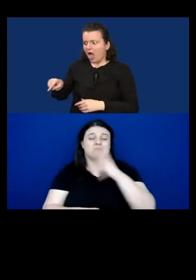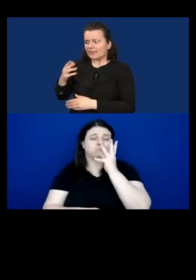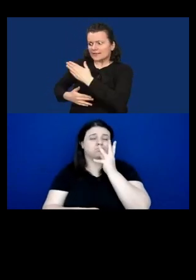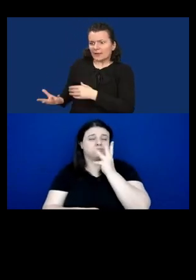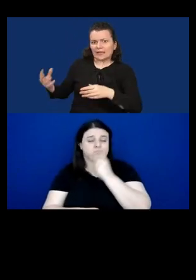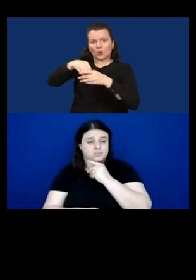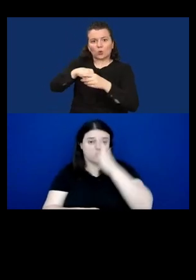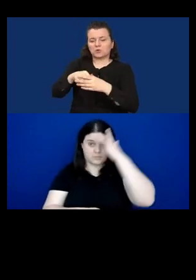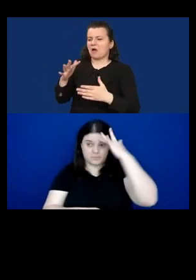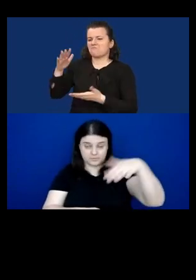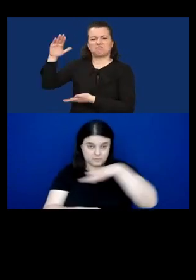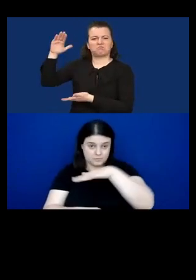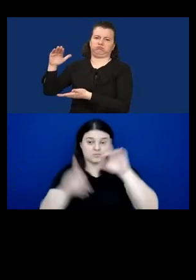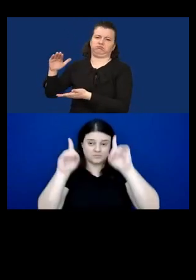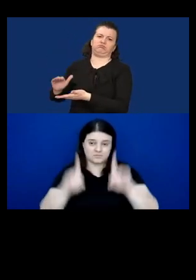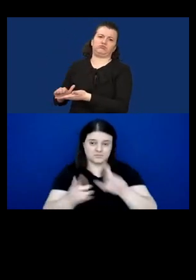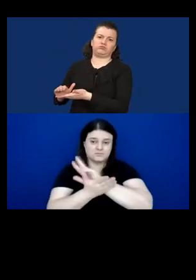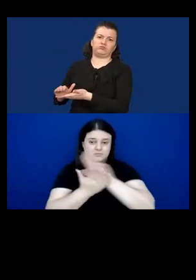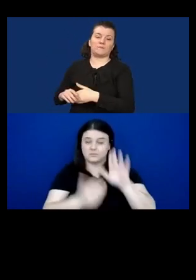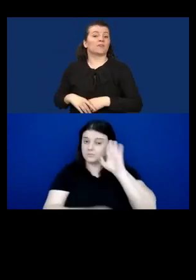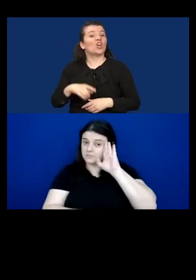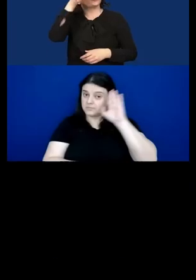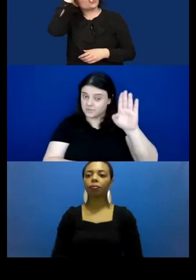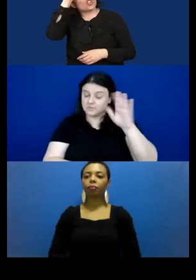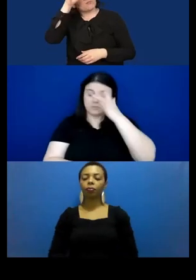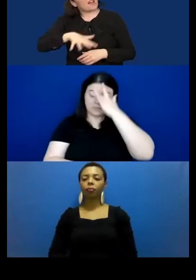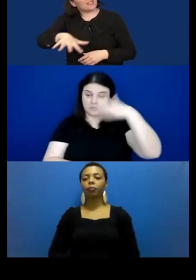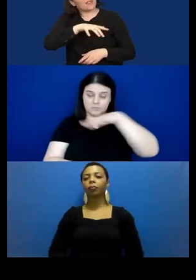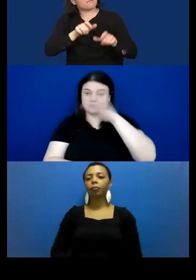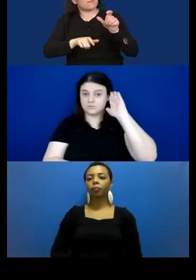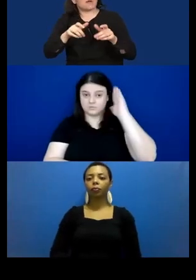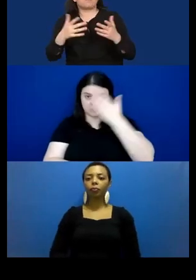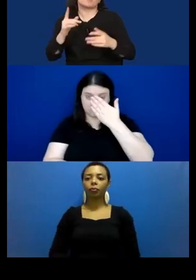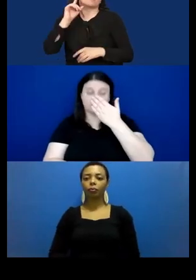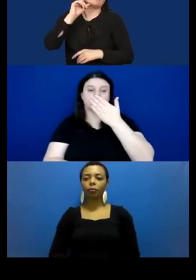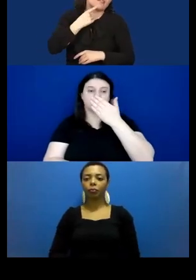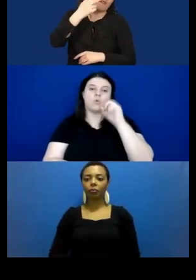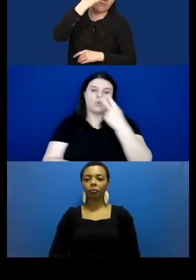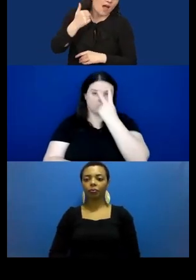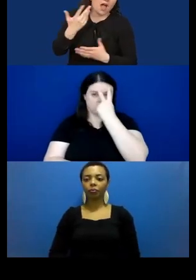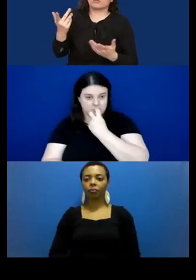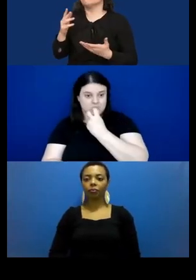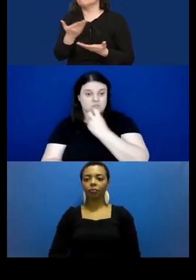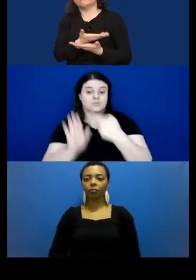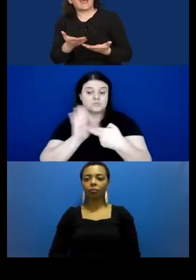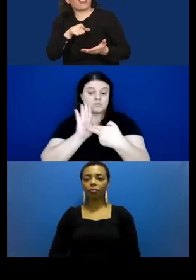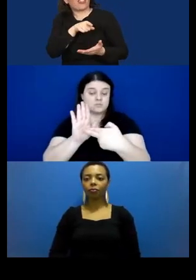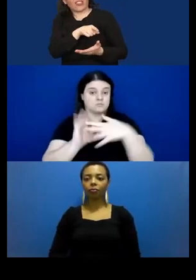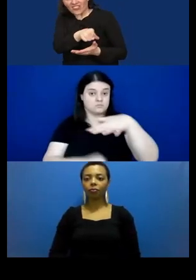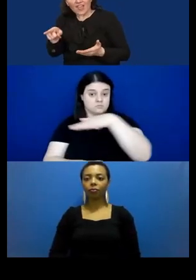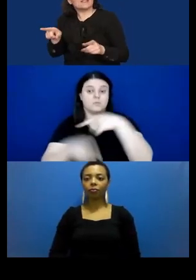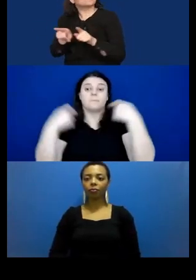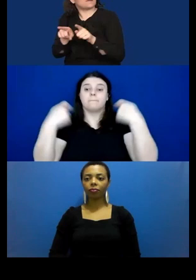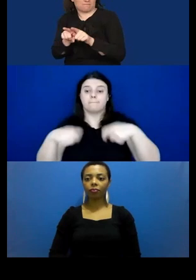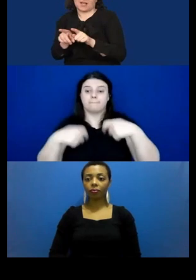People with disabilities and in particular people with blindness or deafblindness and their representatives